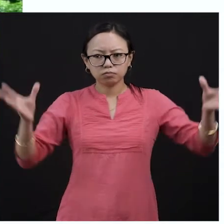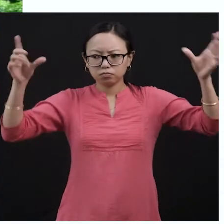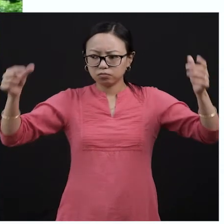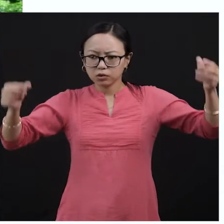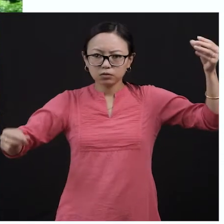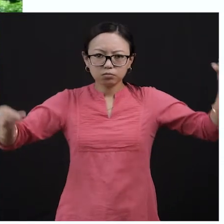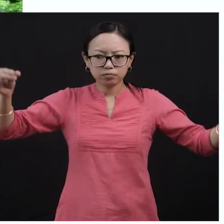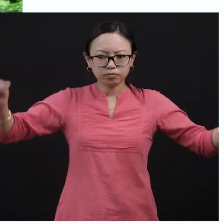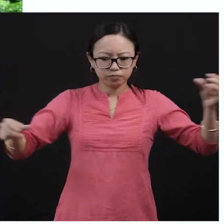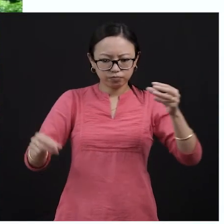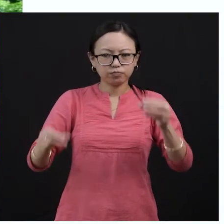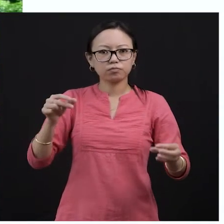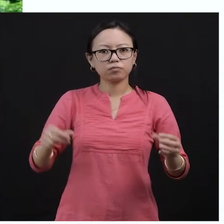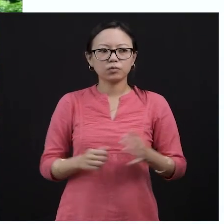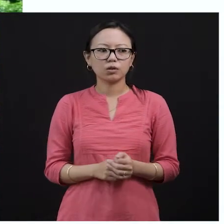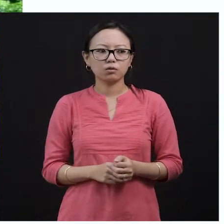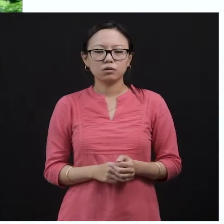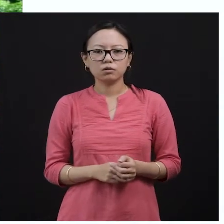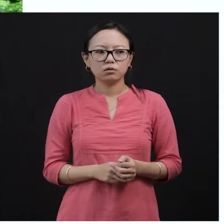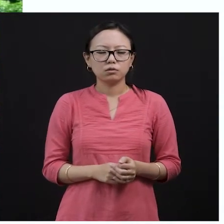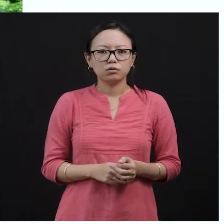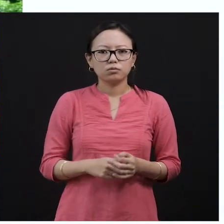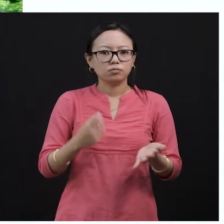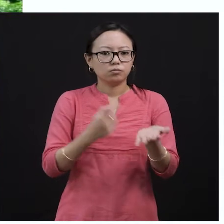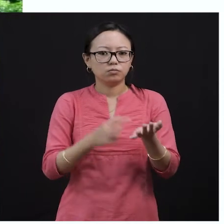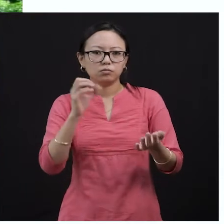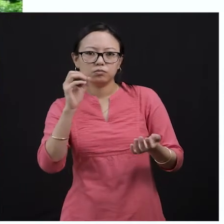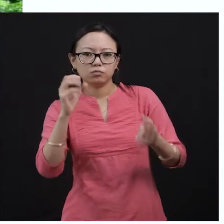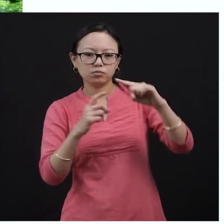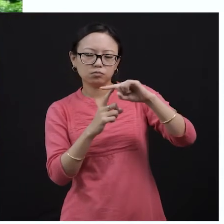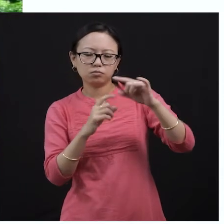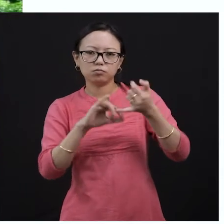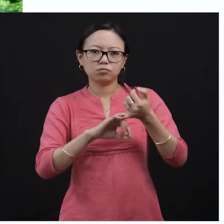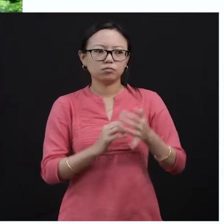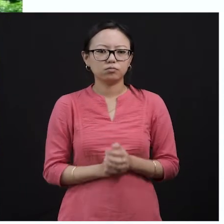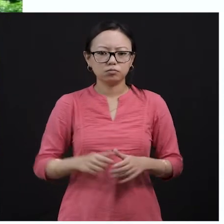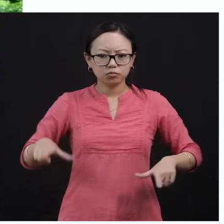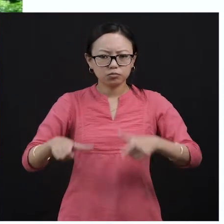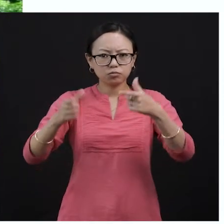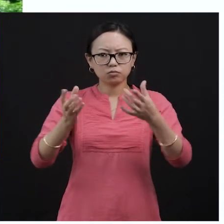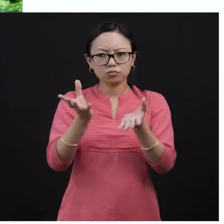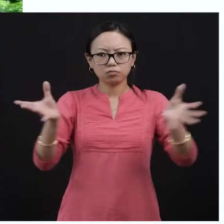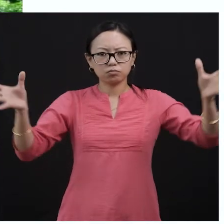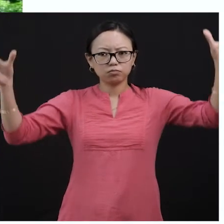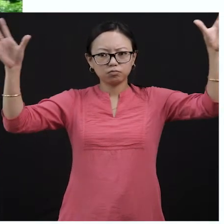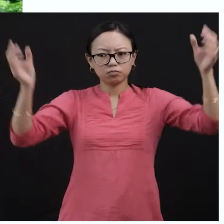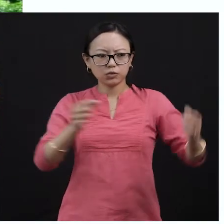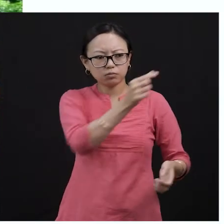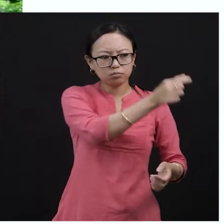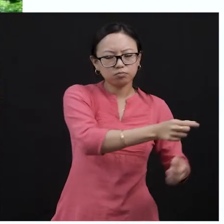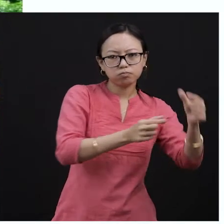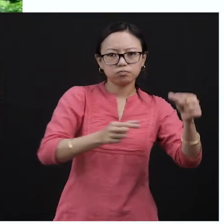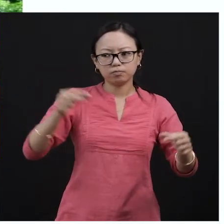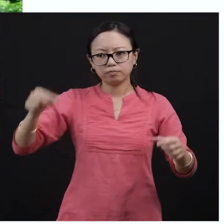branches, the roots will hang down. You can see the roots hanging down from the trees here, right? All these branches will get down to the ground.